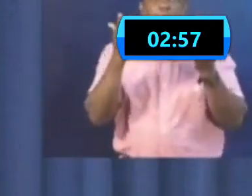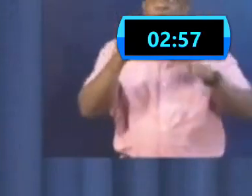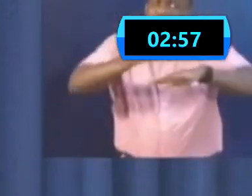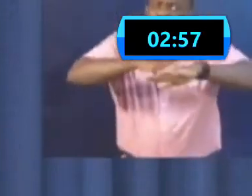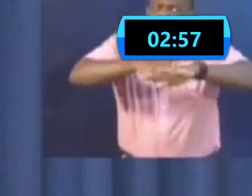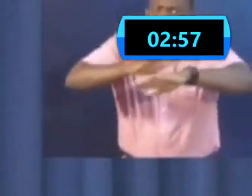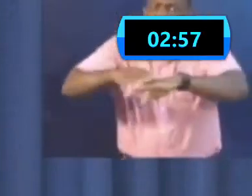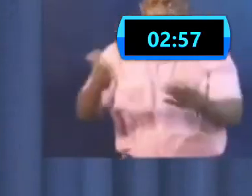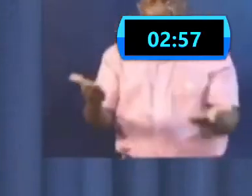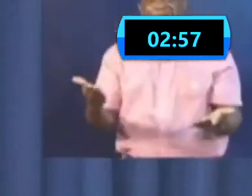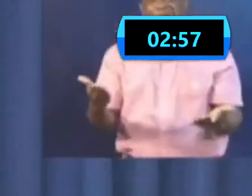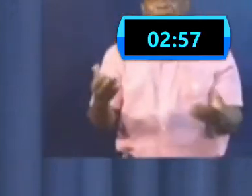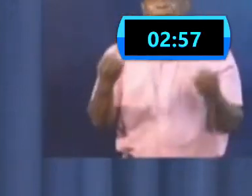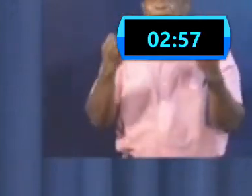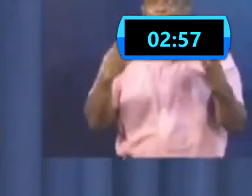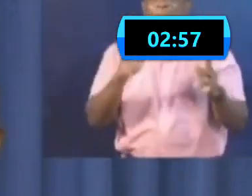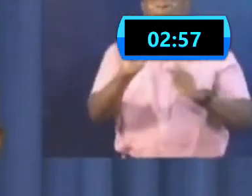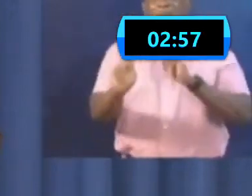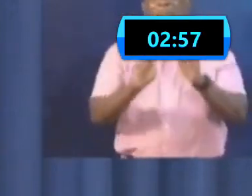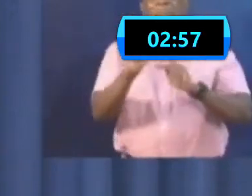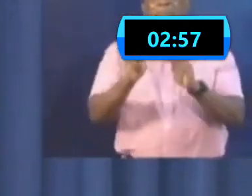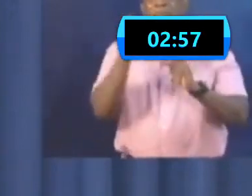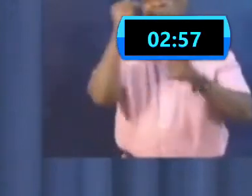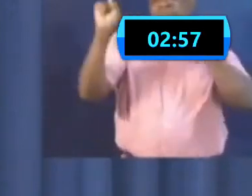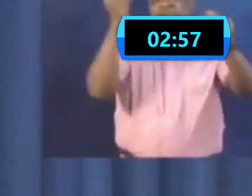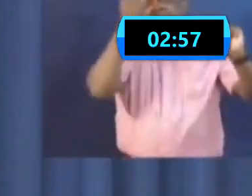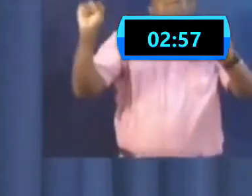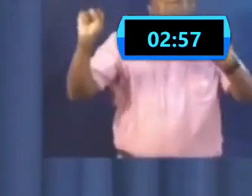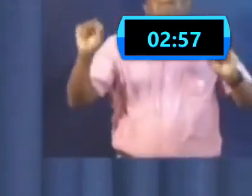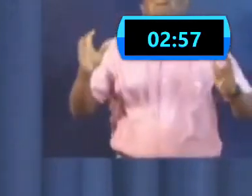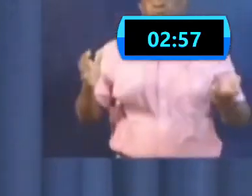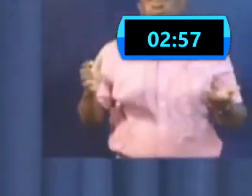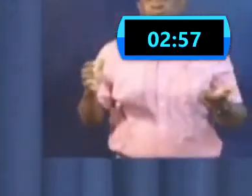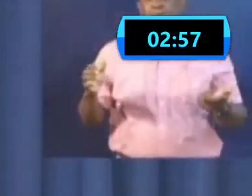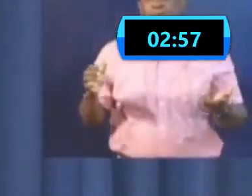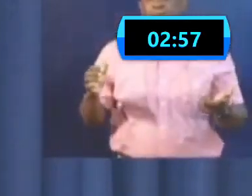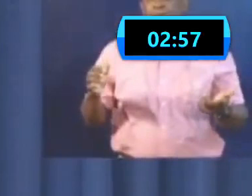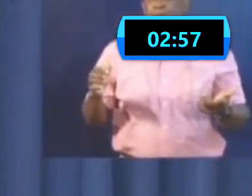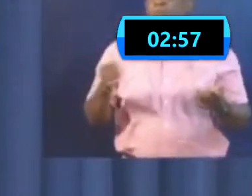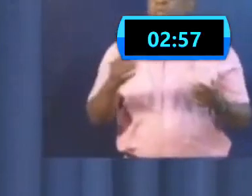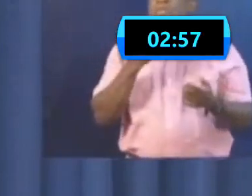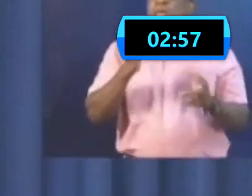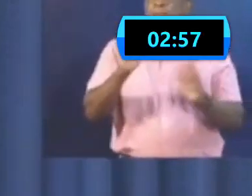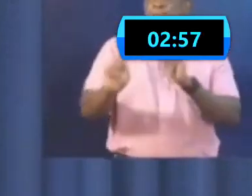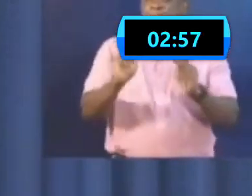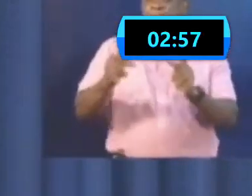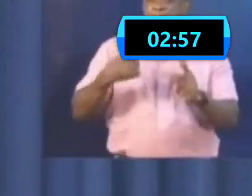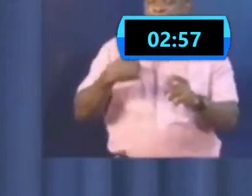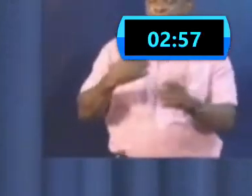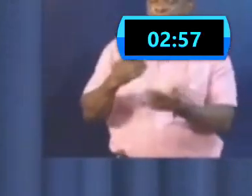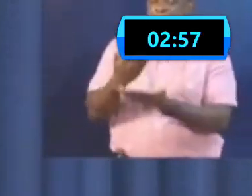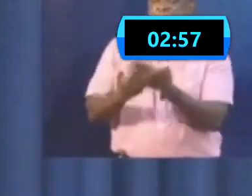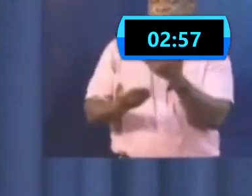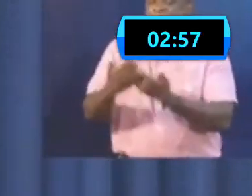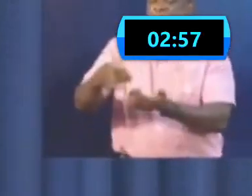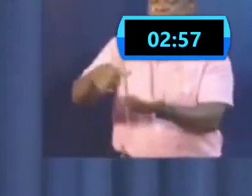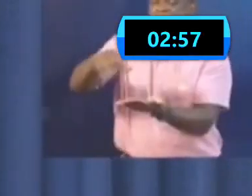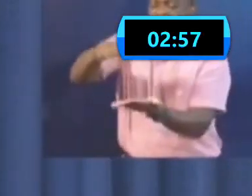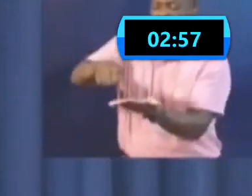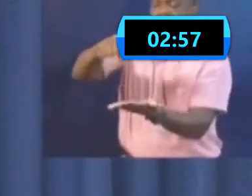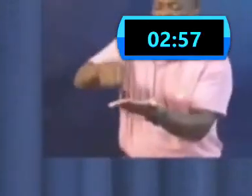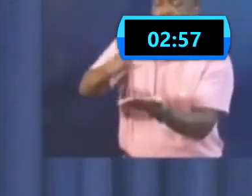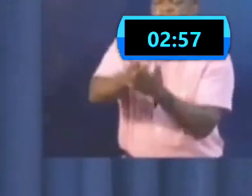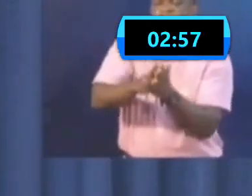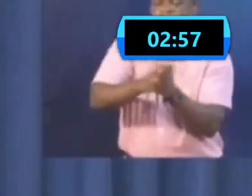laws about. We told you about having sanitizers around and so on. And basically, a very